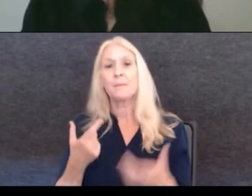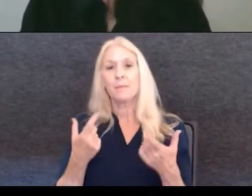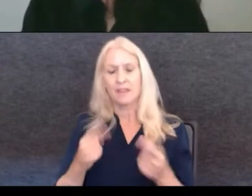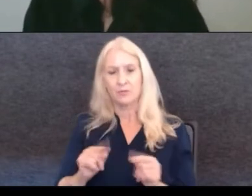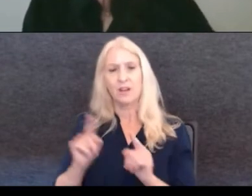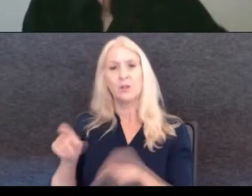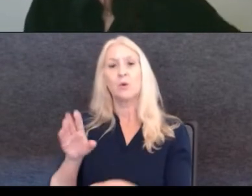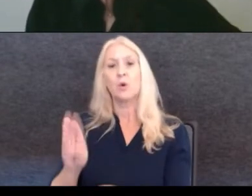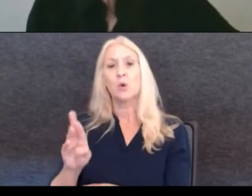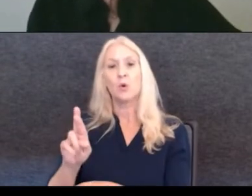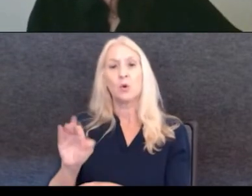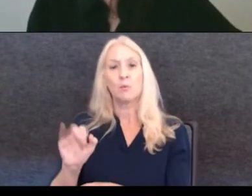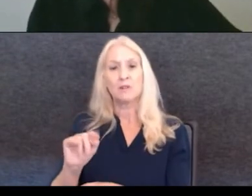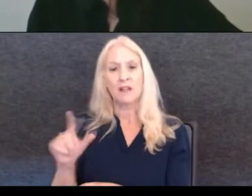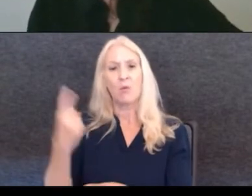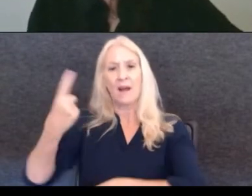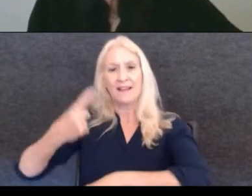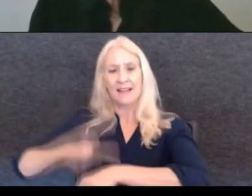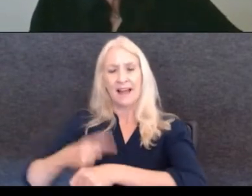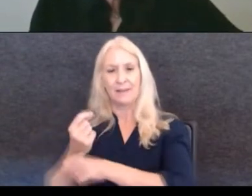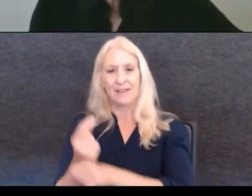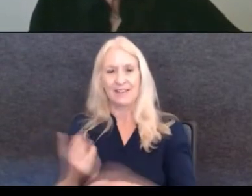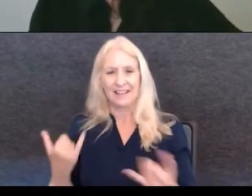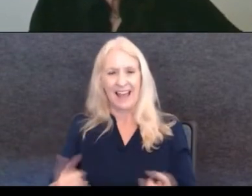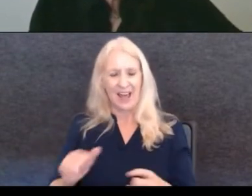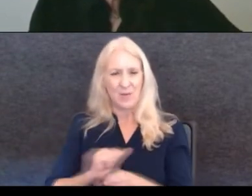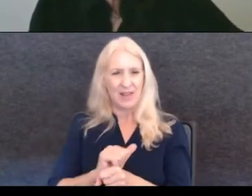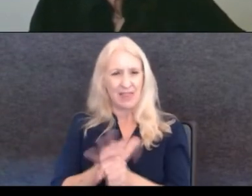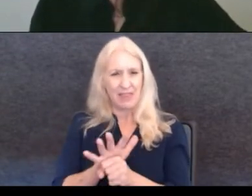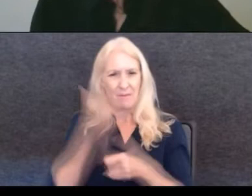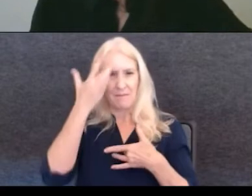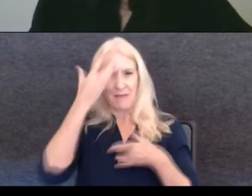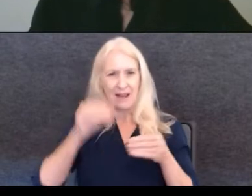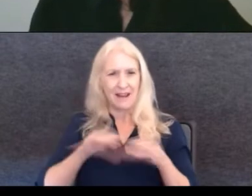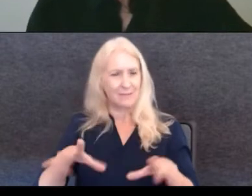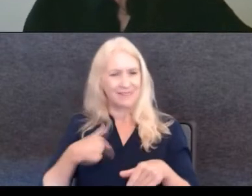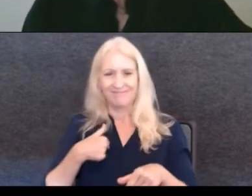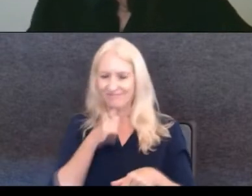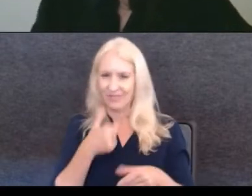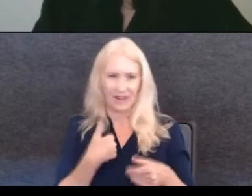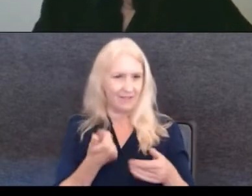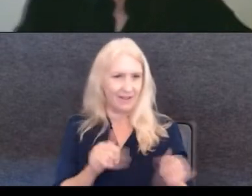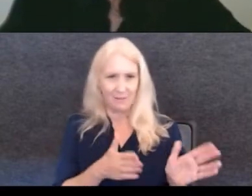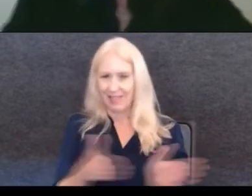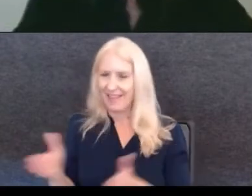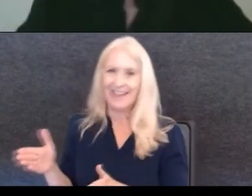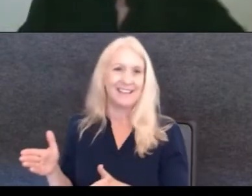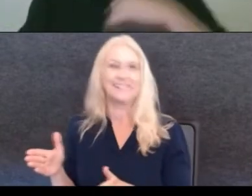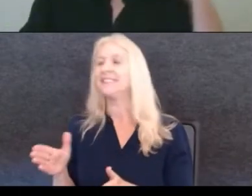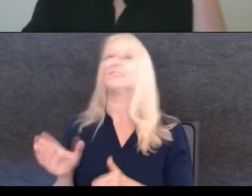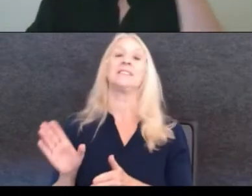in any, uh, year, but now with the pandemic, um, I don't have plans to going back, um,